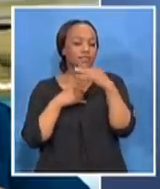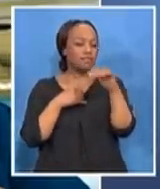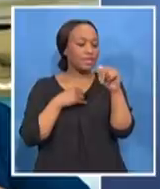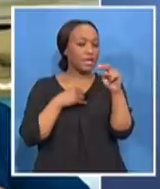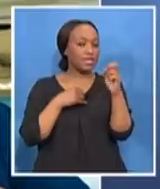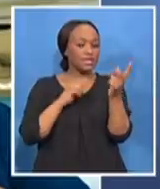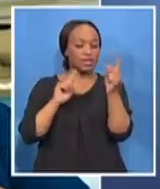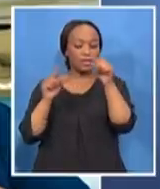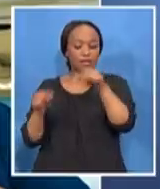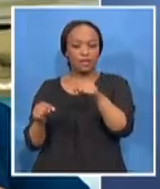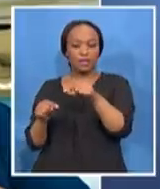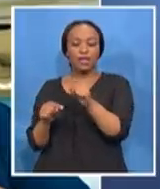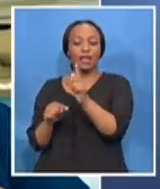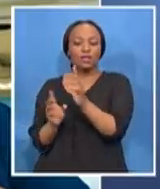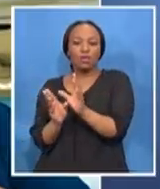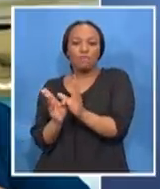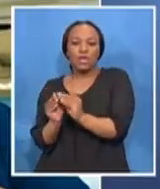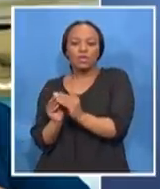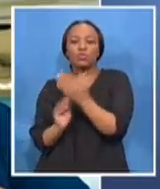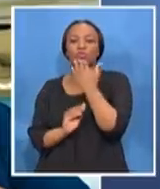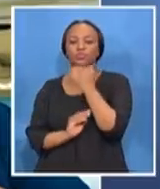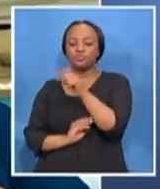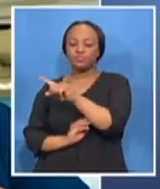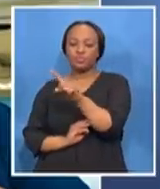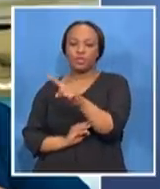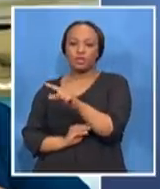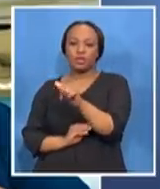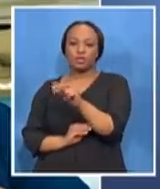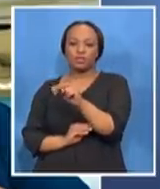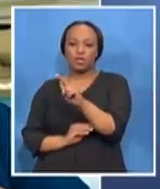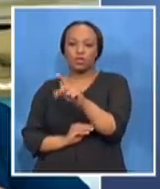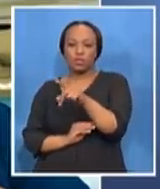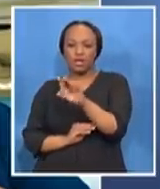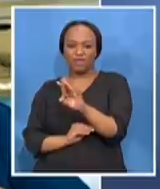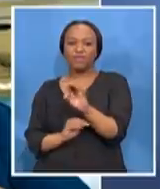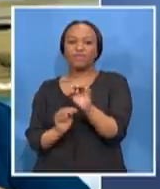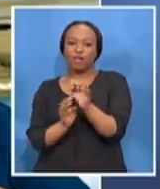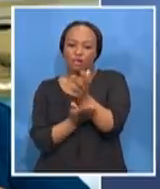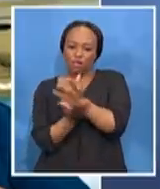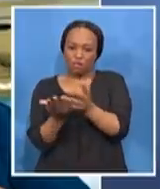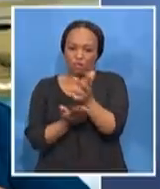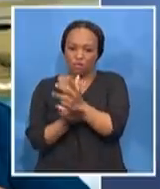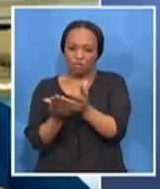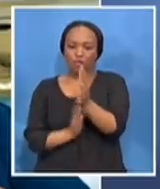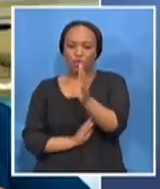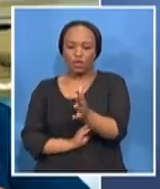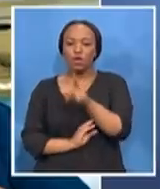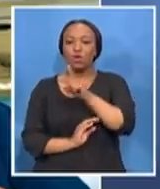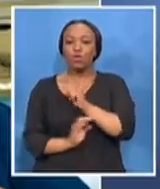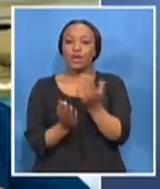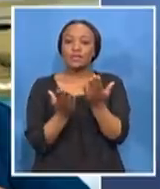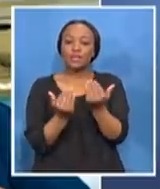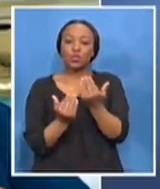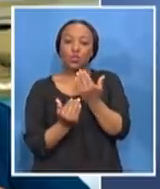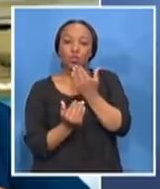situation in that country. We expect the ZANU-PF to give ANC